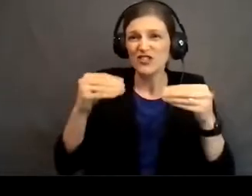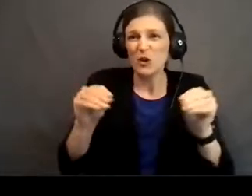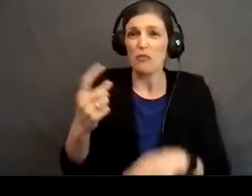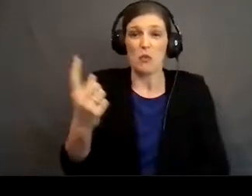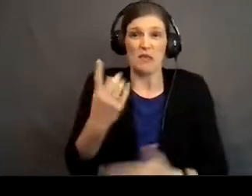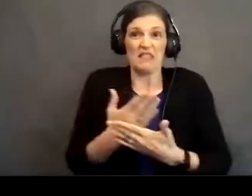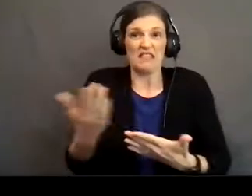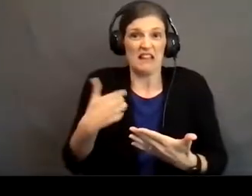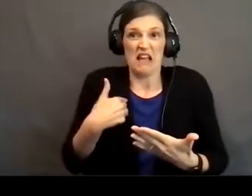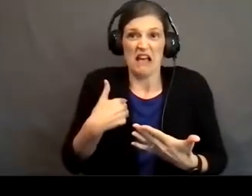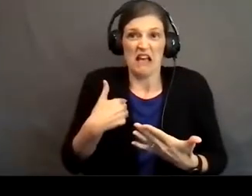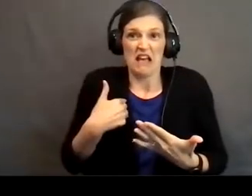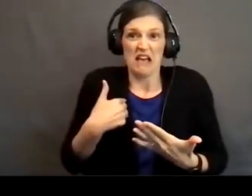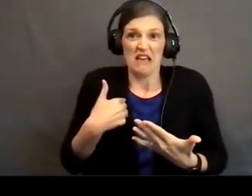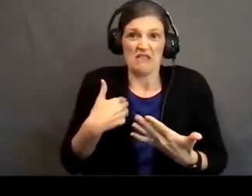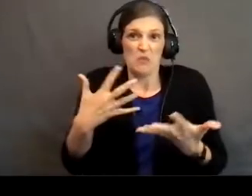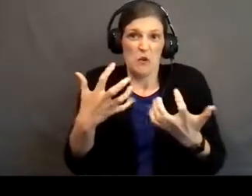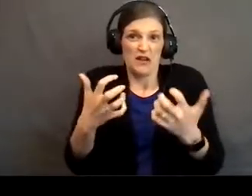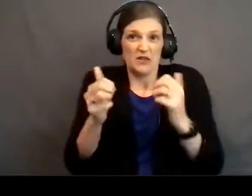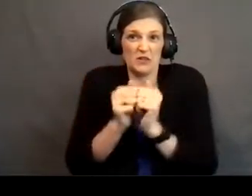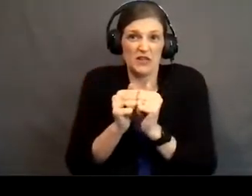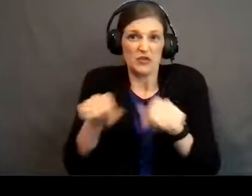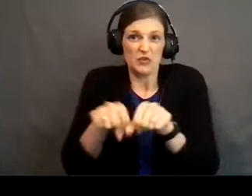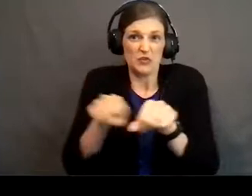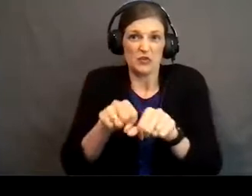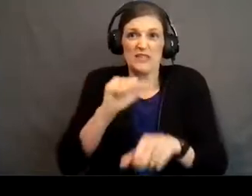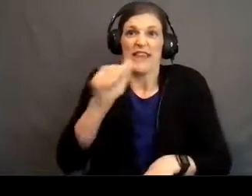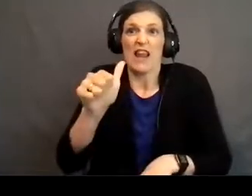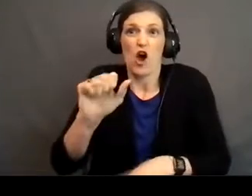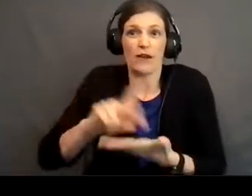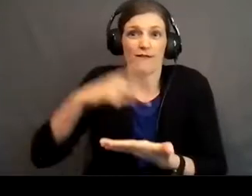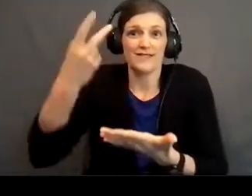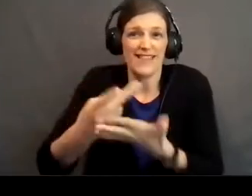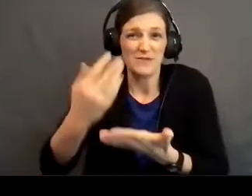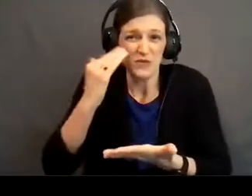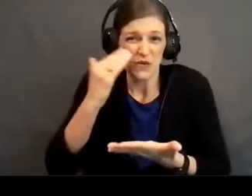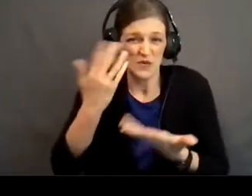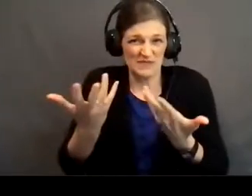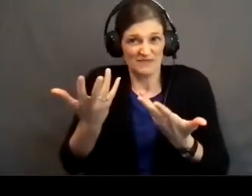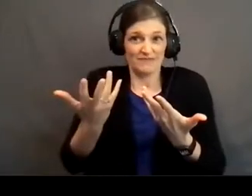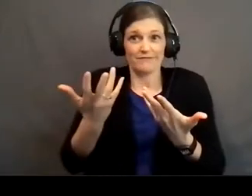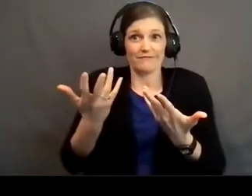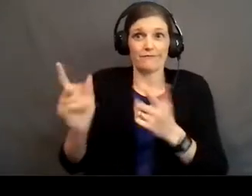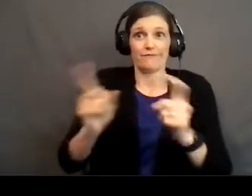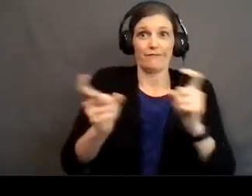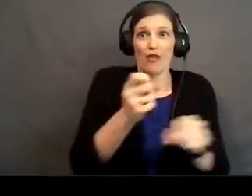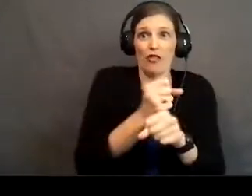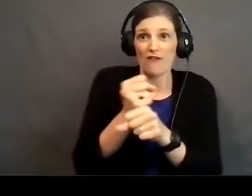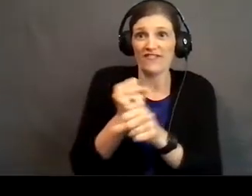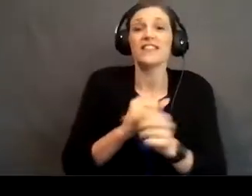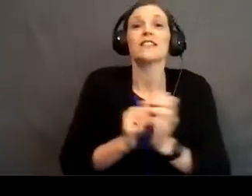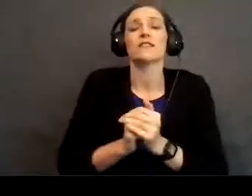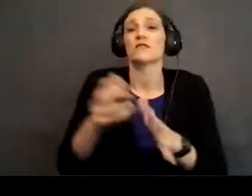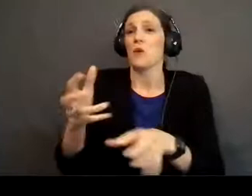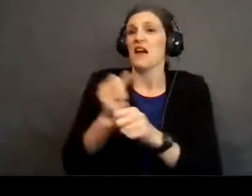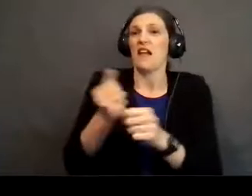shoes was like so that they were non-slip while I was, you know, doling out coffee. So I grabbed the nicest pair